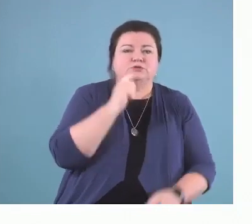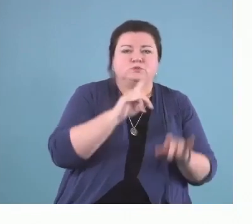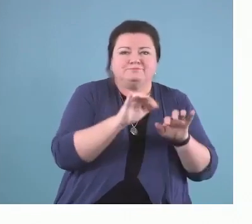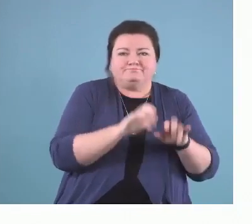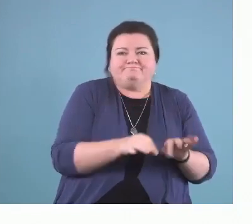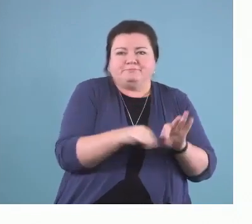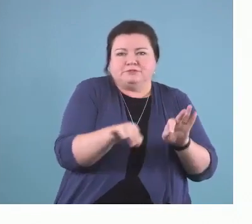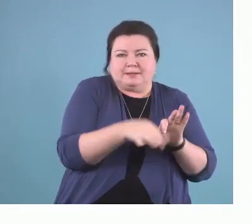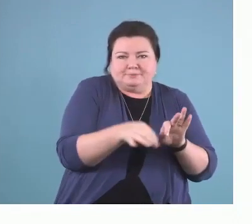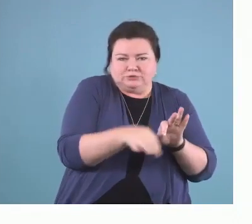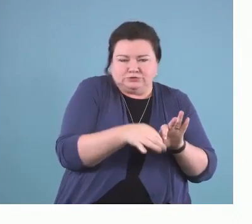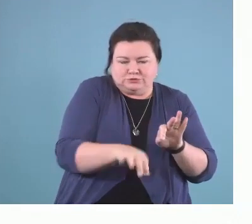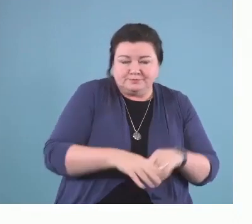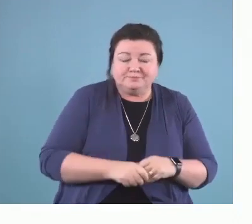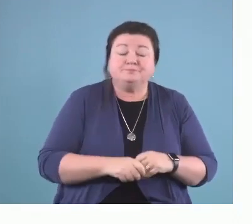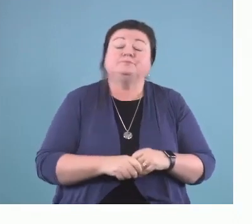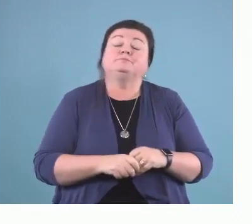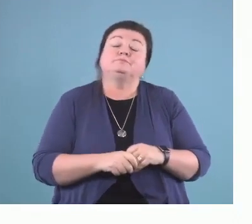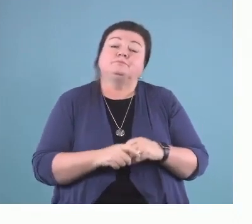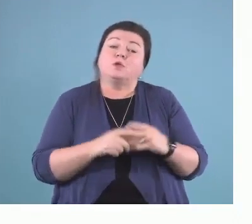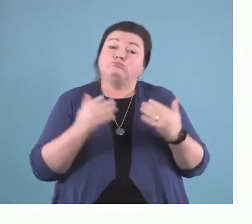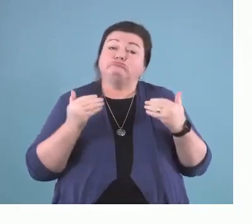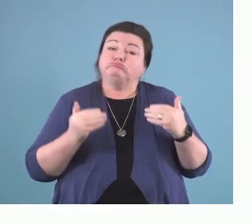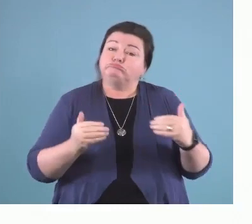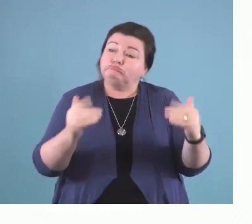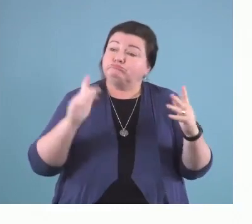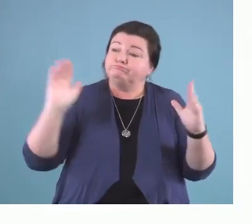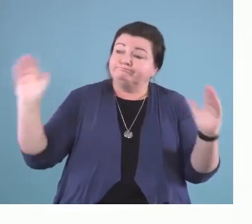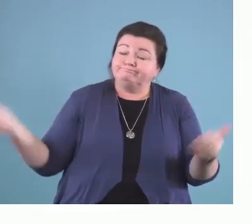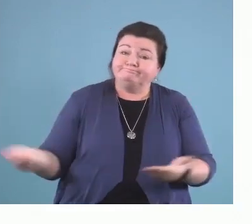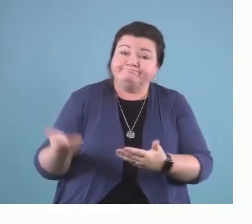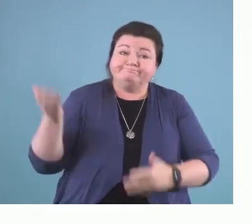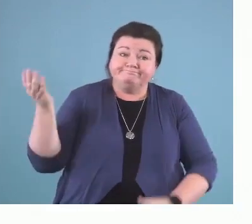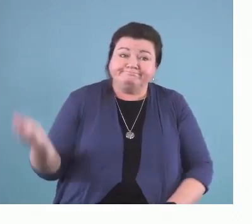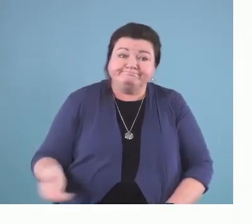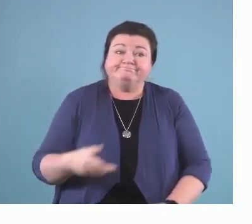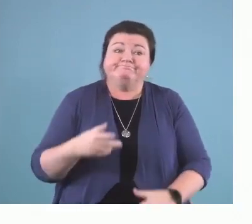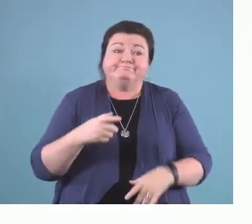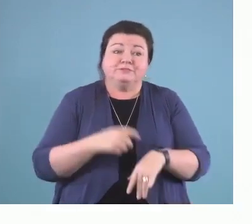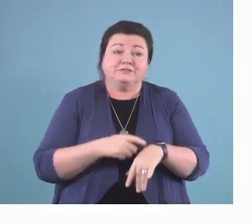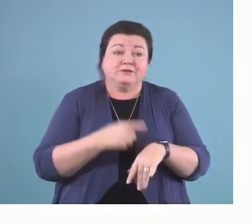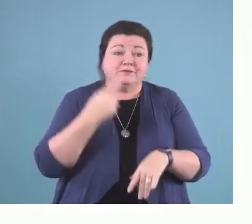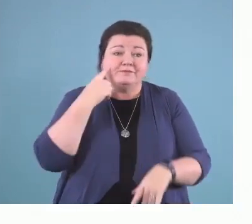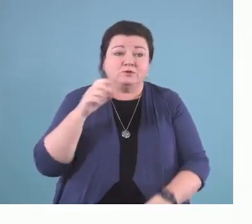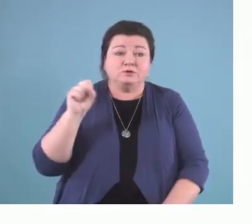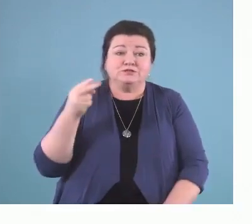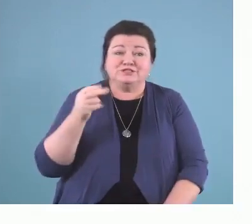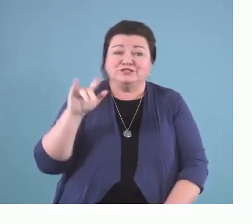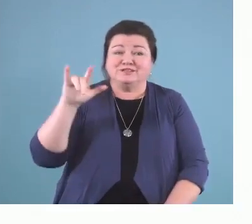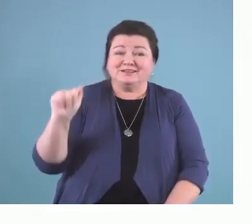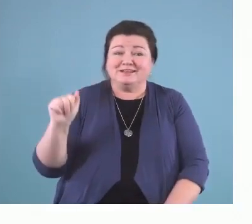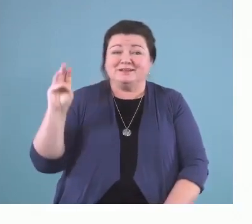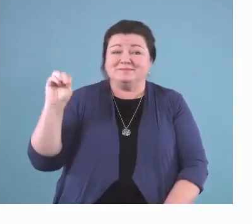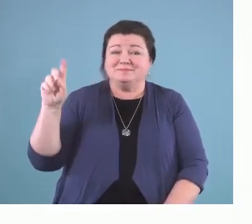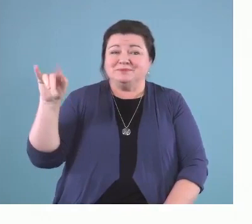today. So without any further ado, I'd like to put the mic towards Sheila and she'll do her